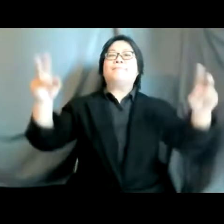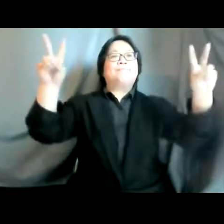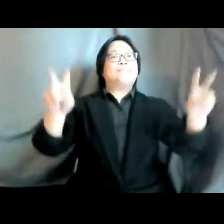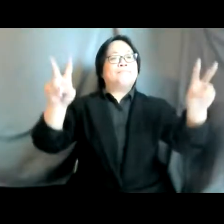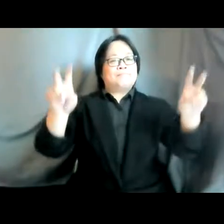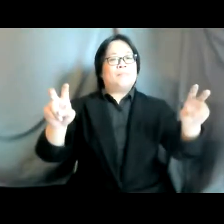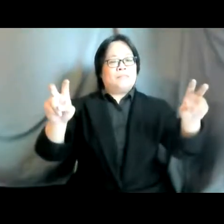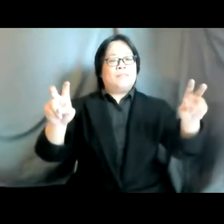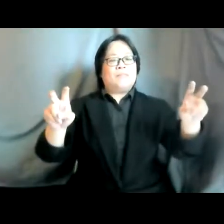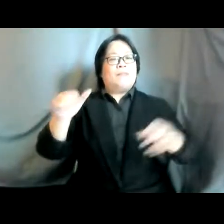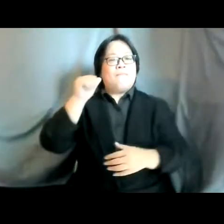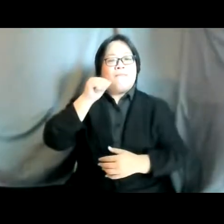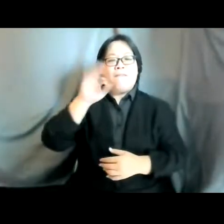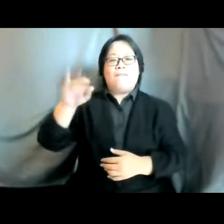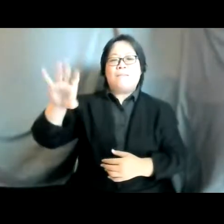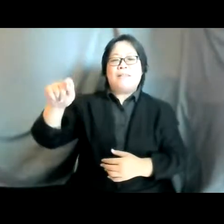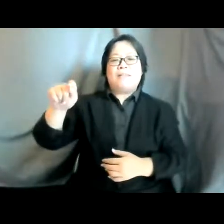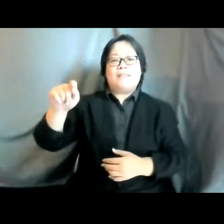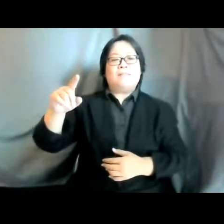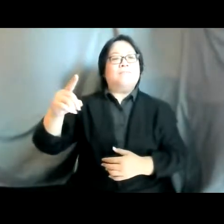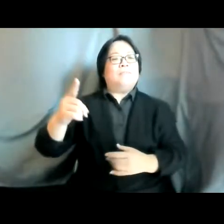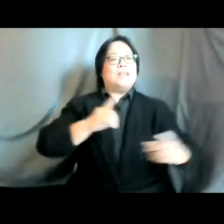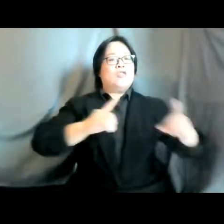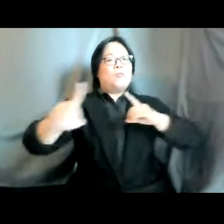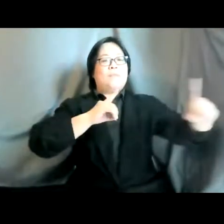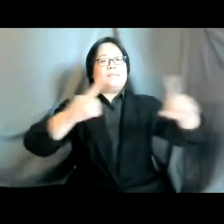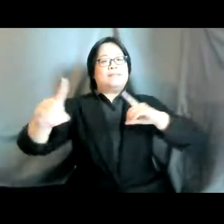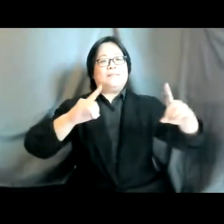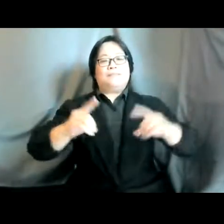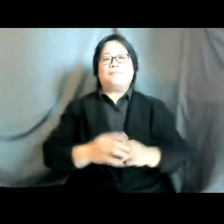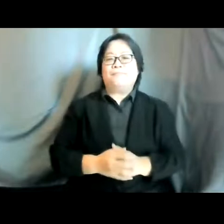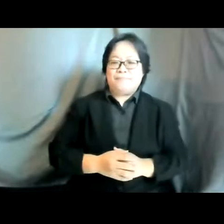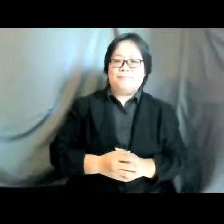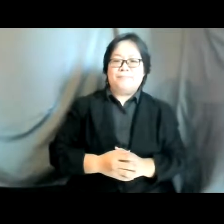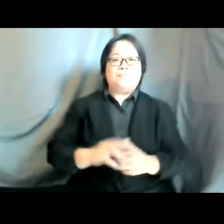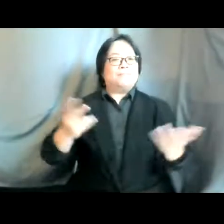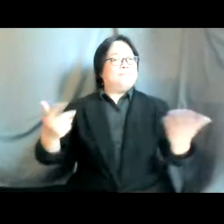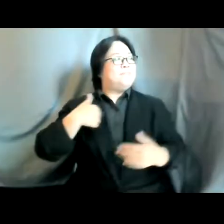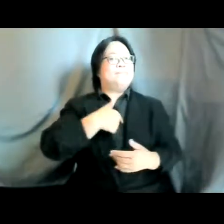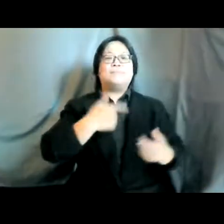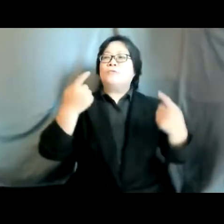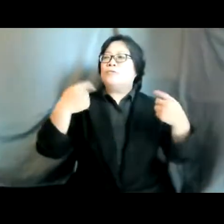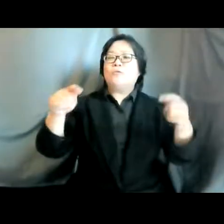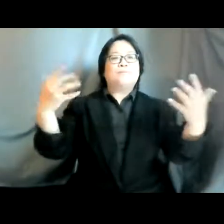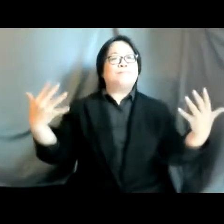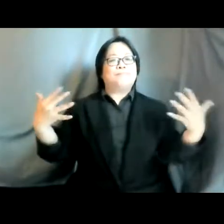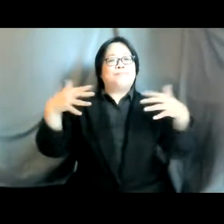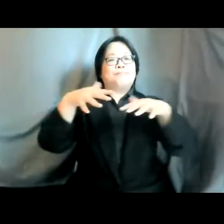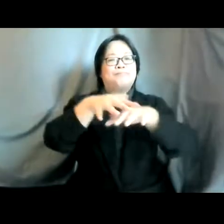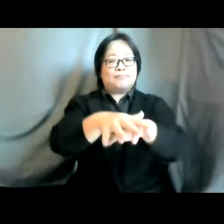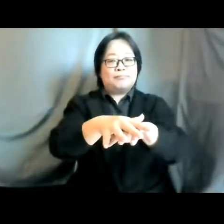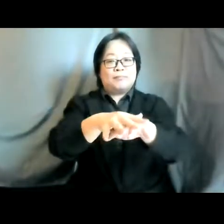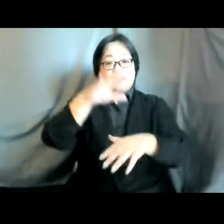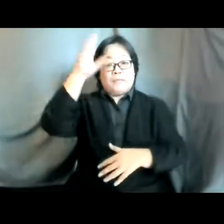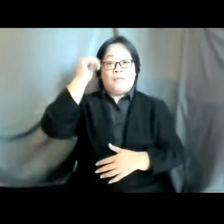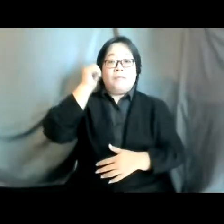feminist diplomacy diplomacy the feminist diplomacy means that we are trying to mainstream gender equality